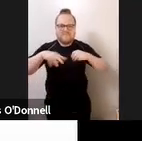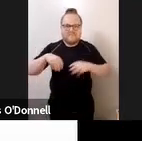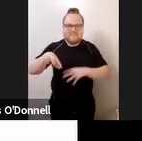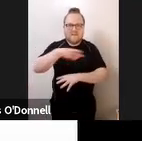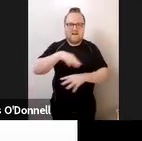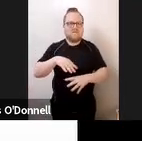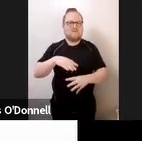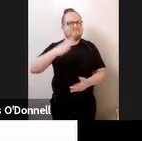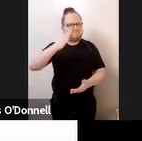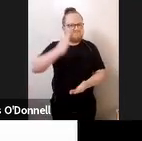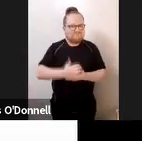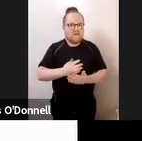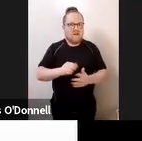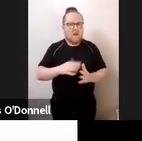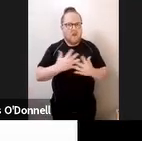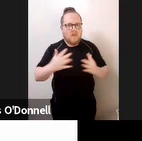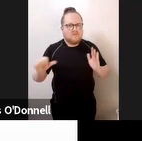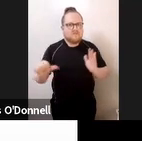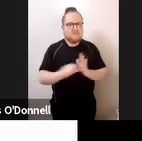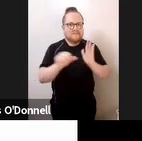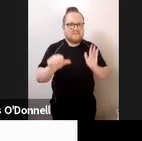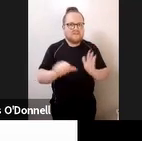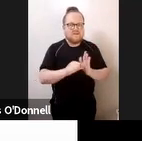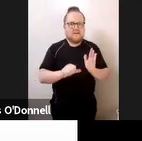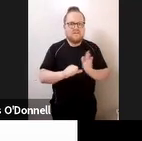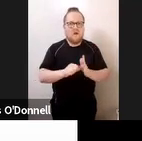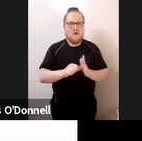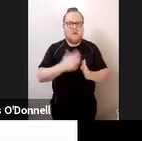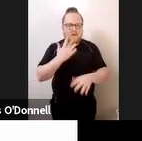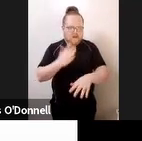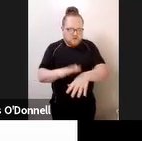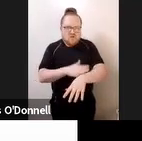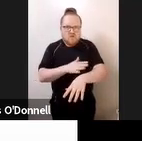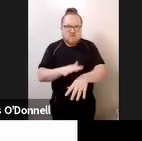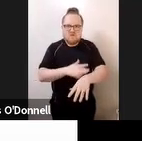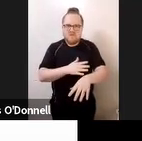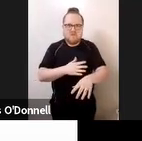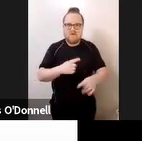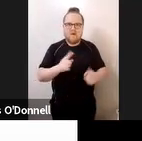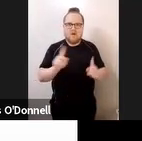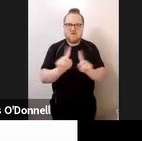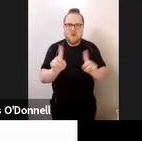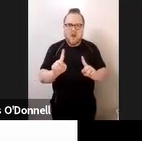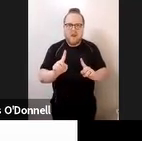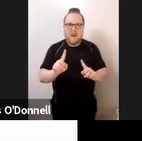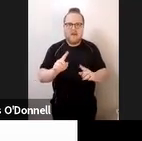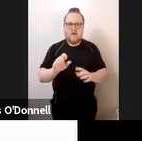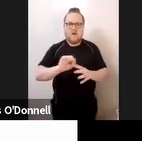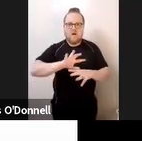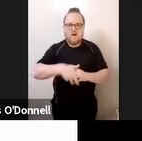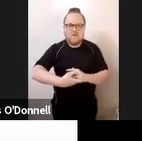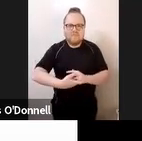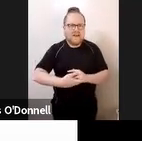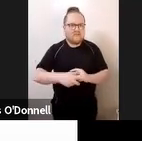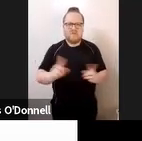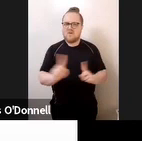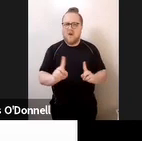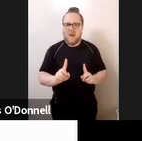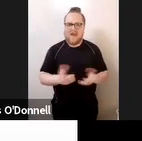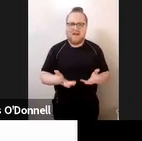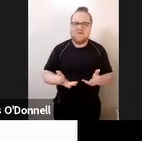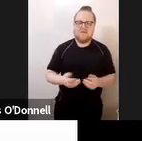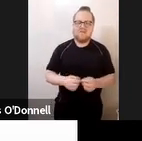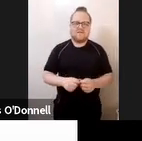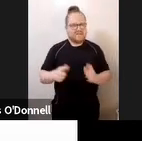tactile. And so my piece when physical distance in me is losing touch is available freely there where I'm talking about